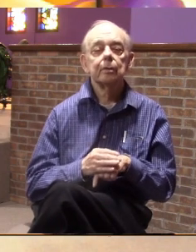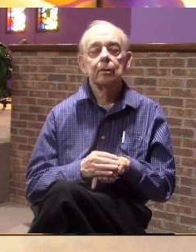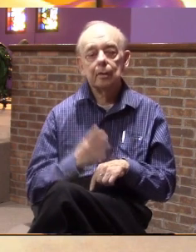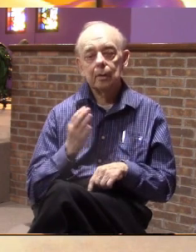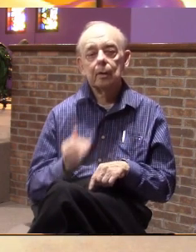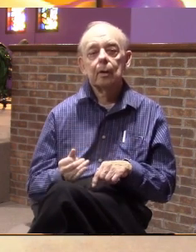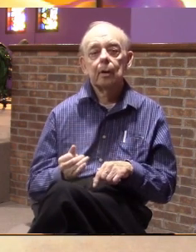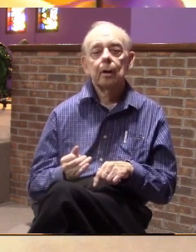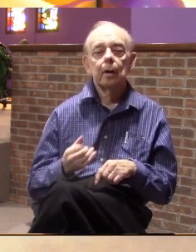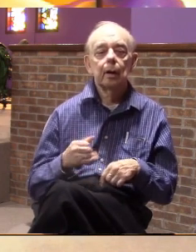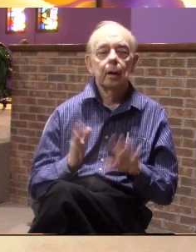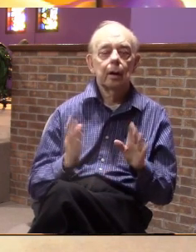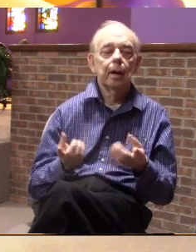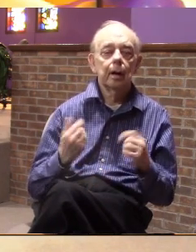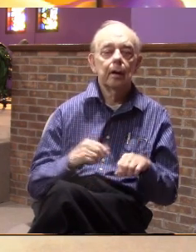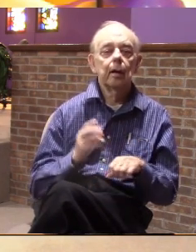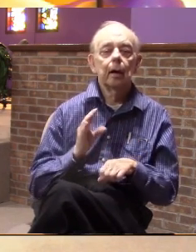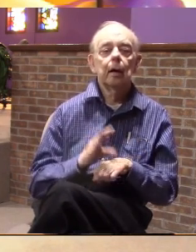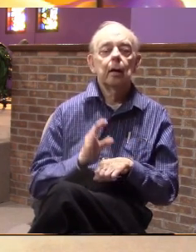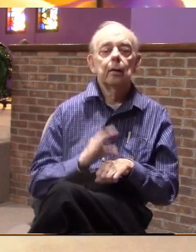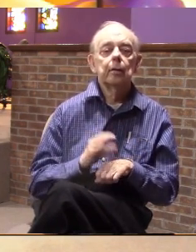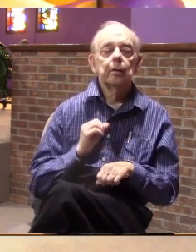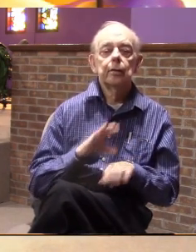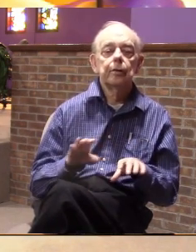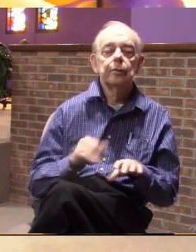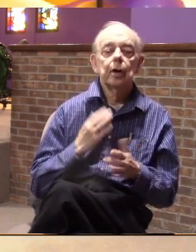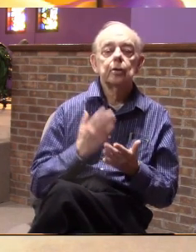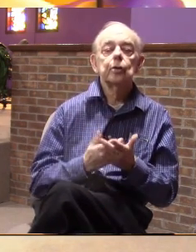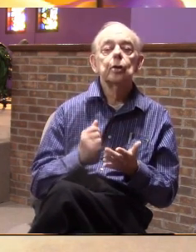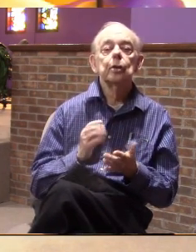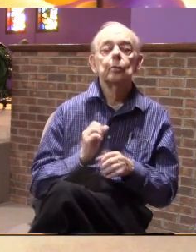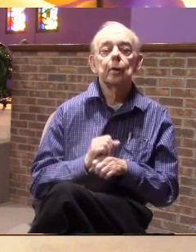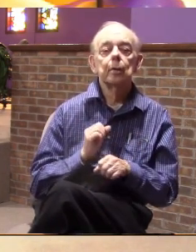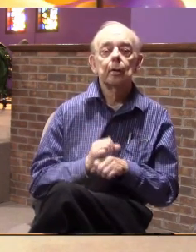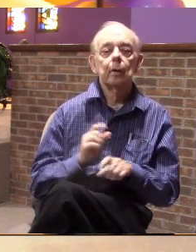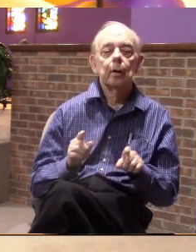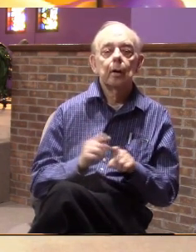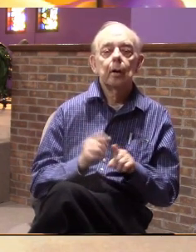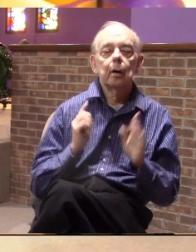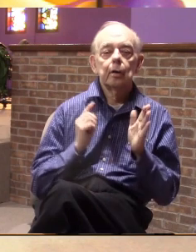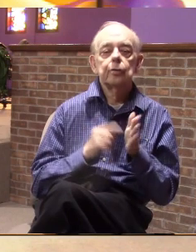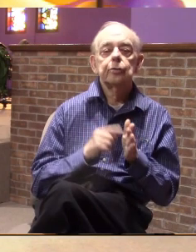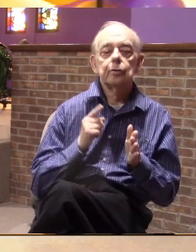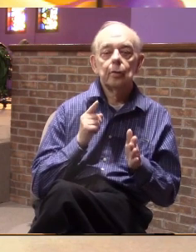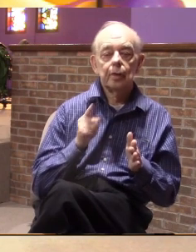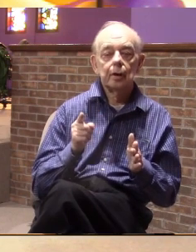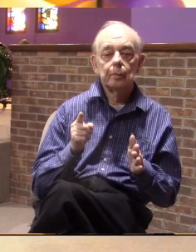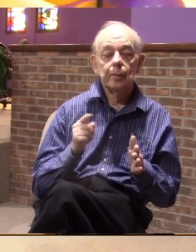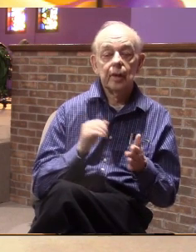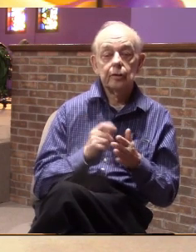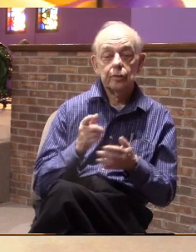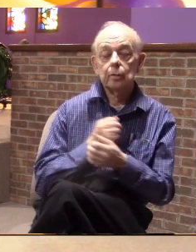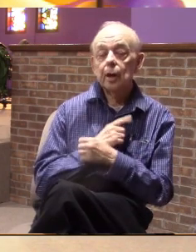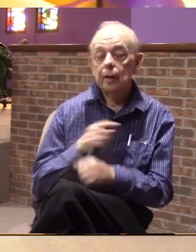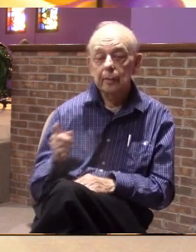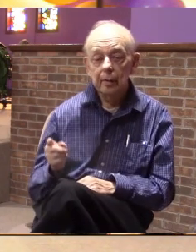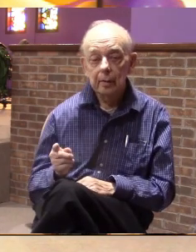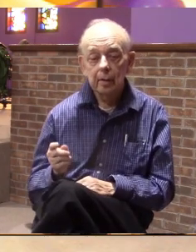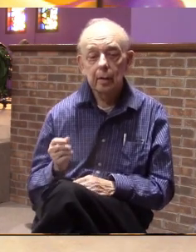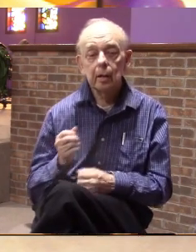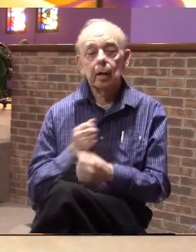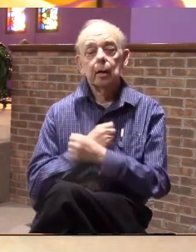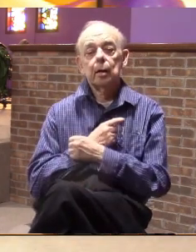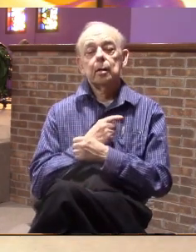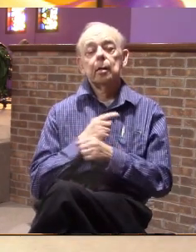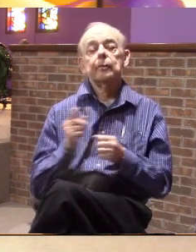because if they give in and they come you've done good works you've also shown them that you loved them loving